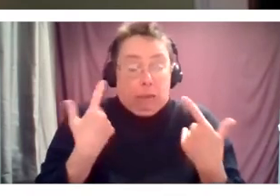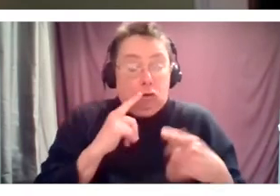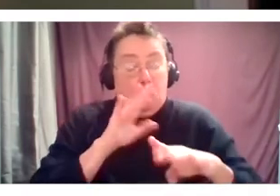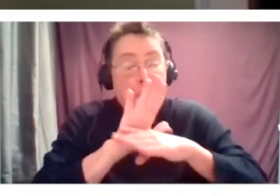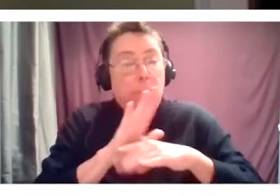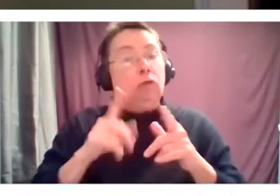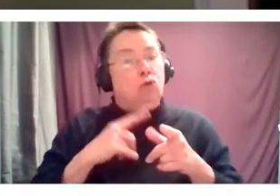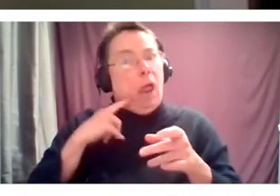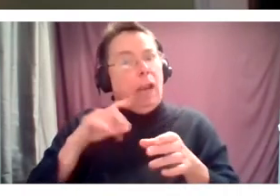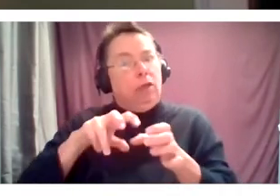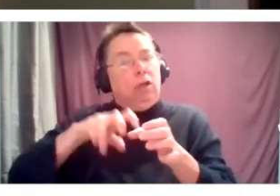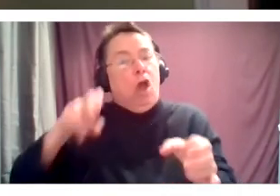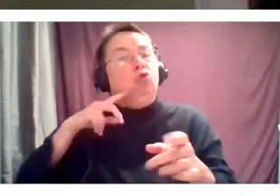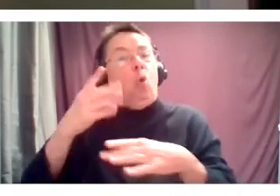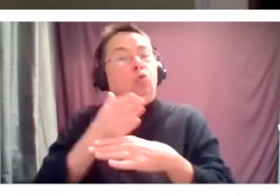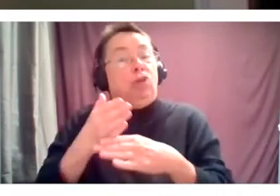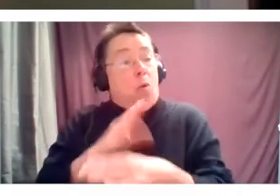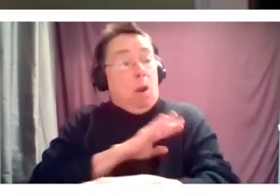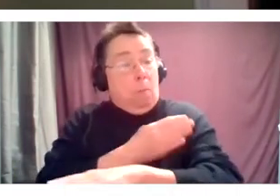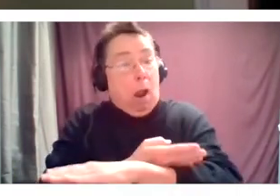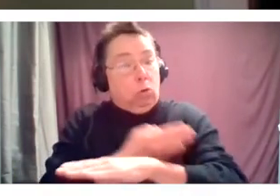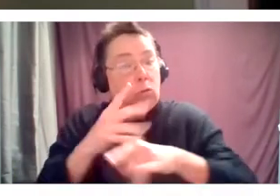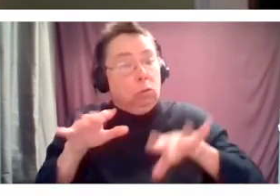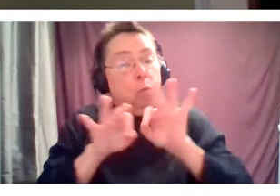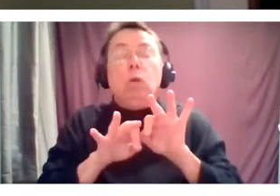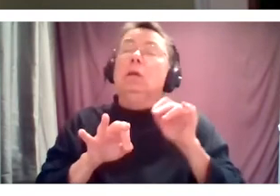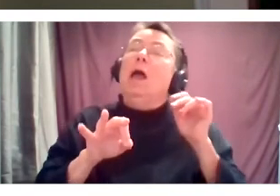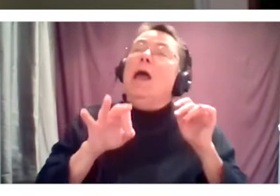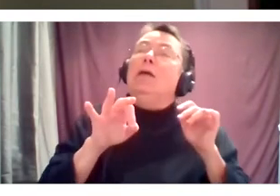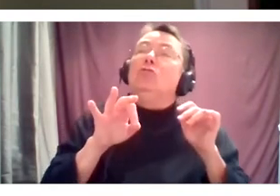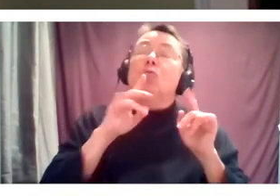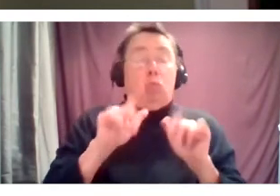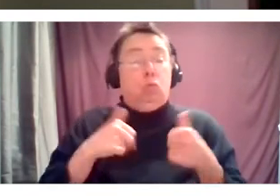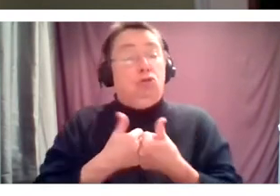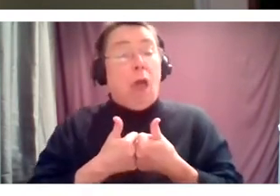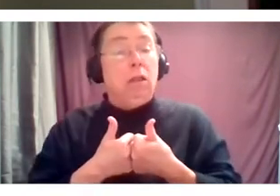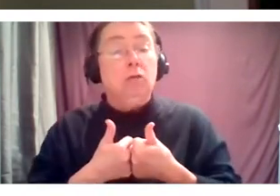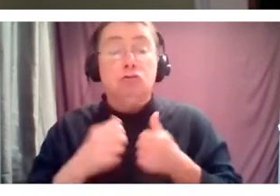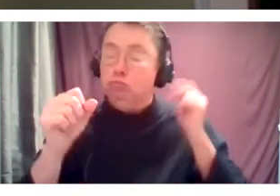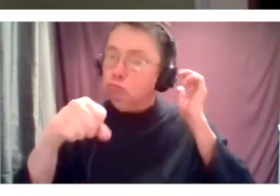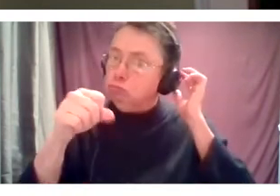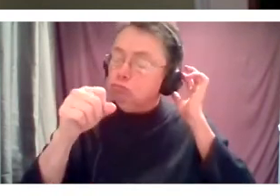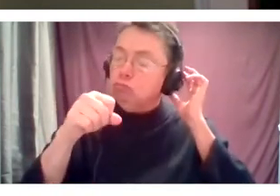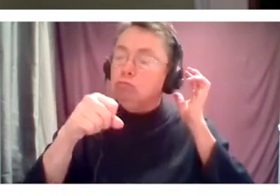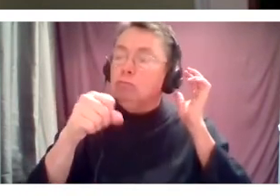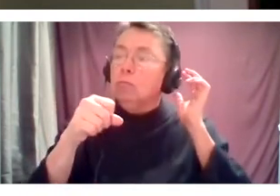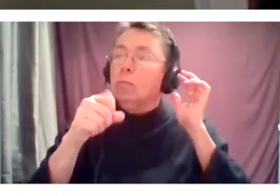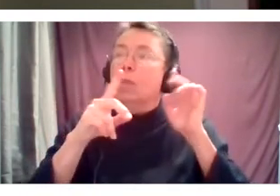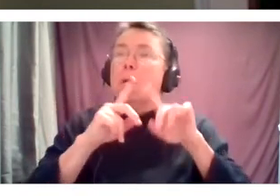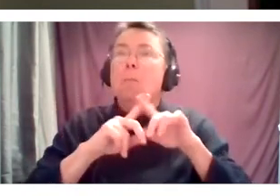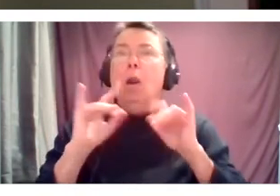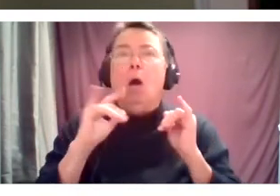say it as a challenge, but also as a kind of, um, uh, I guess learning for the group. Um,